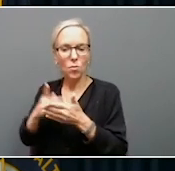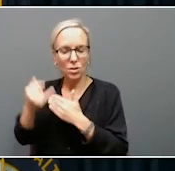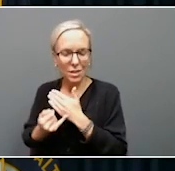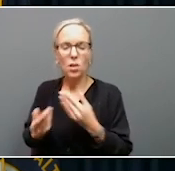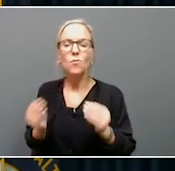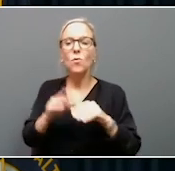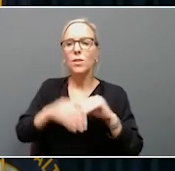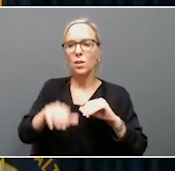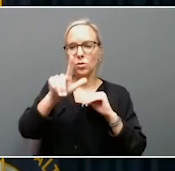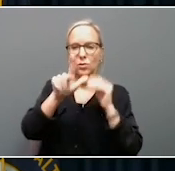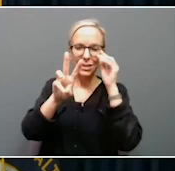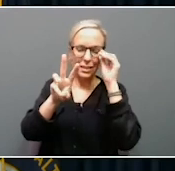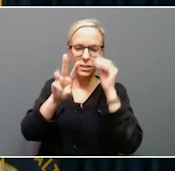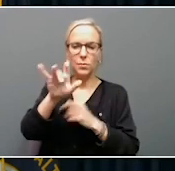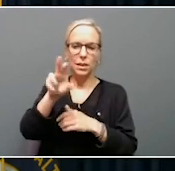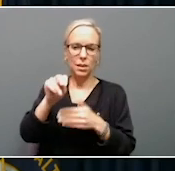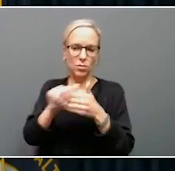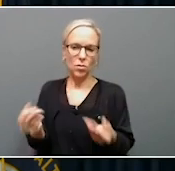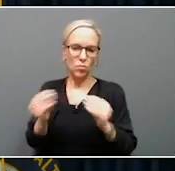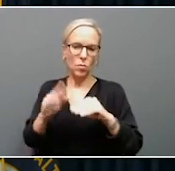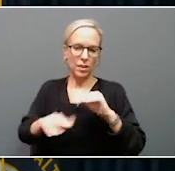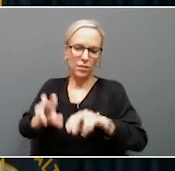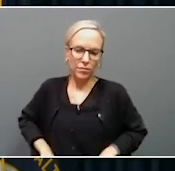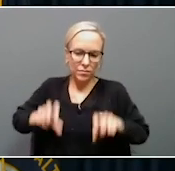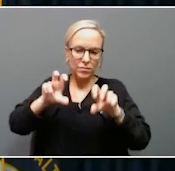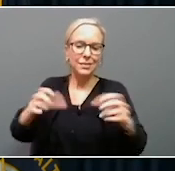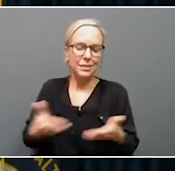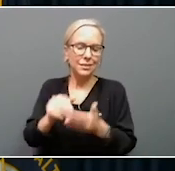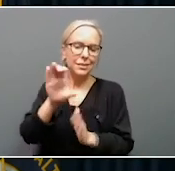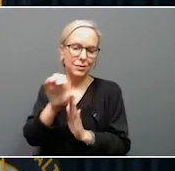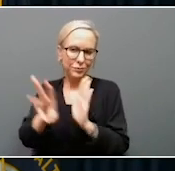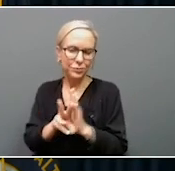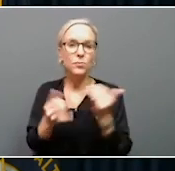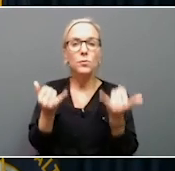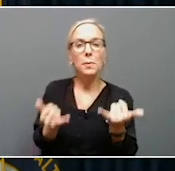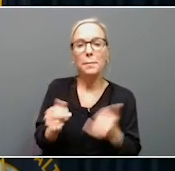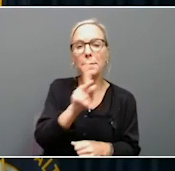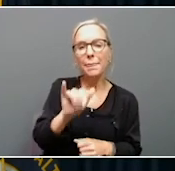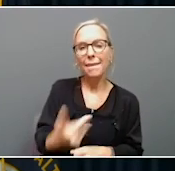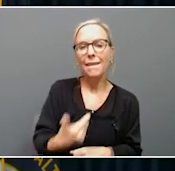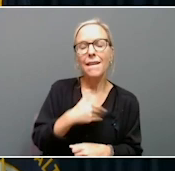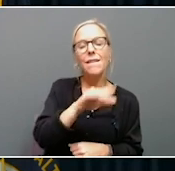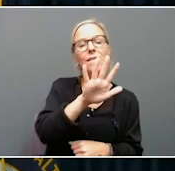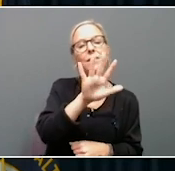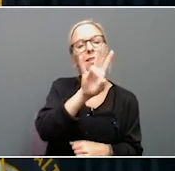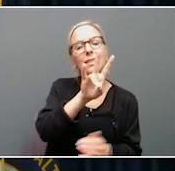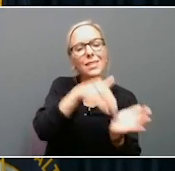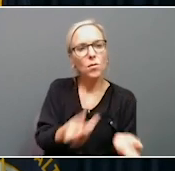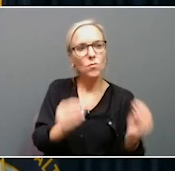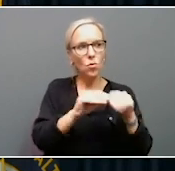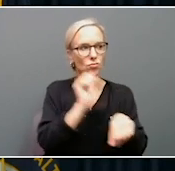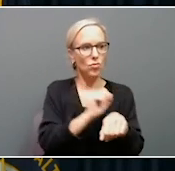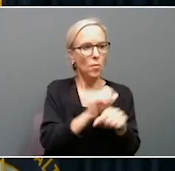billion in new investment here in the Commonwealth. Right now, Kentucky has 57,000 more jobs that are filled than